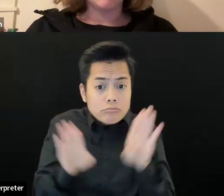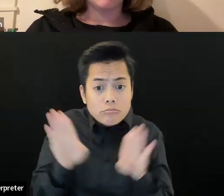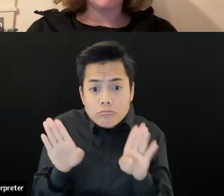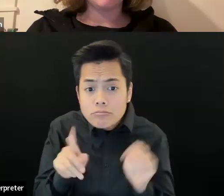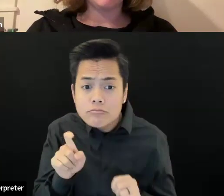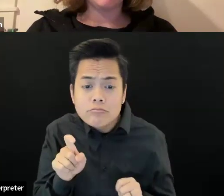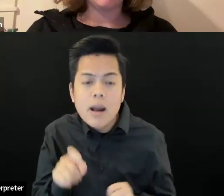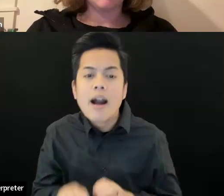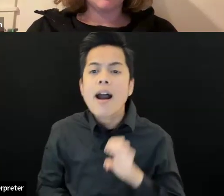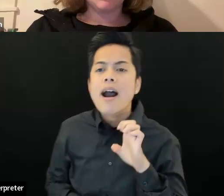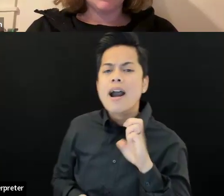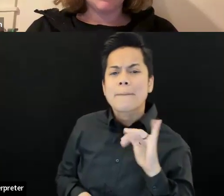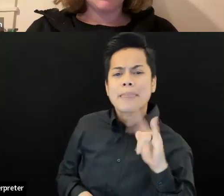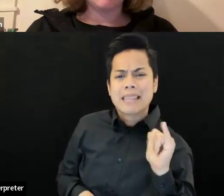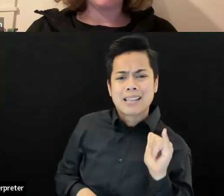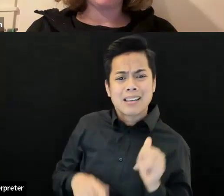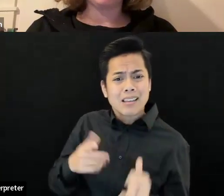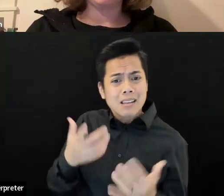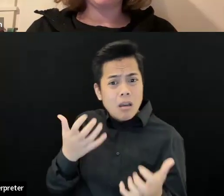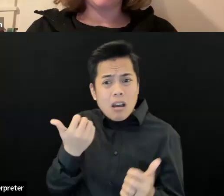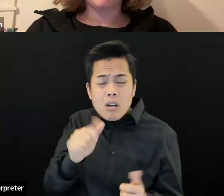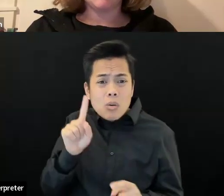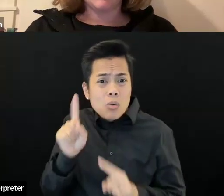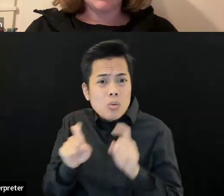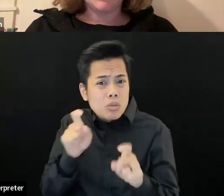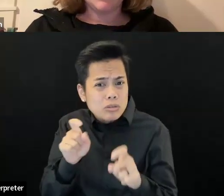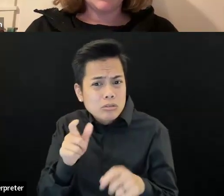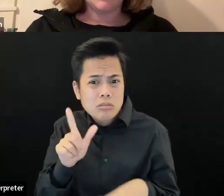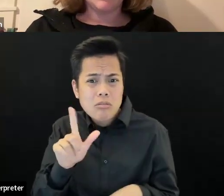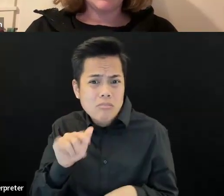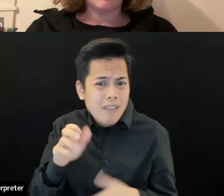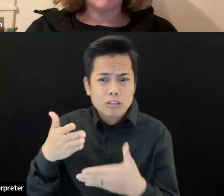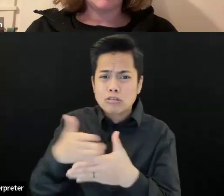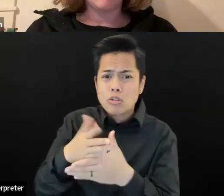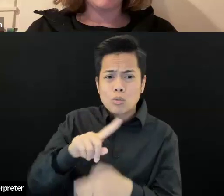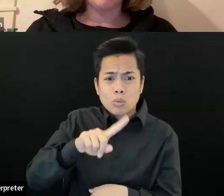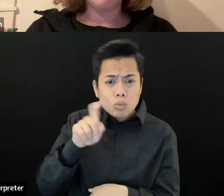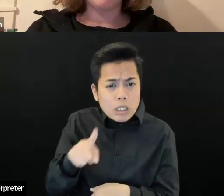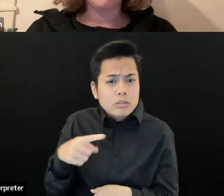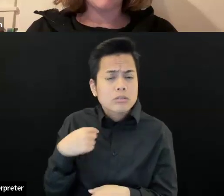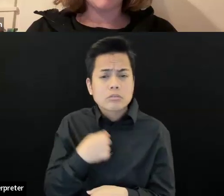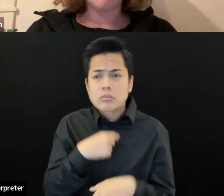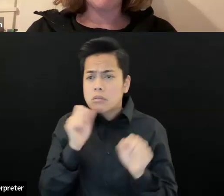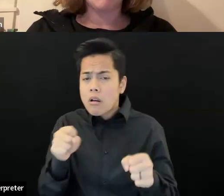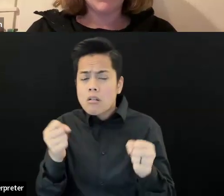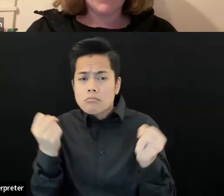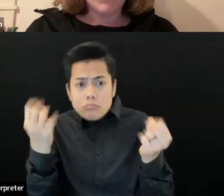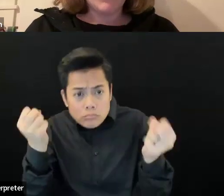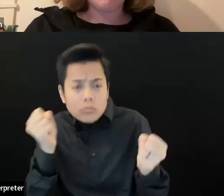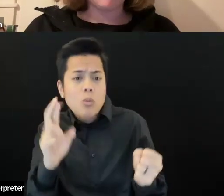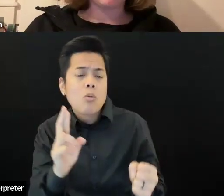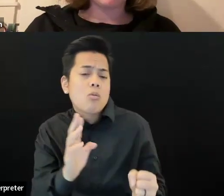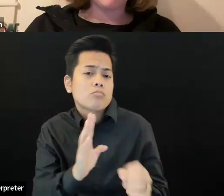function and we'll give you the ability to come on screen and, and unmute. Um, we have a couple